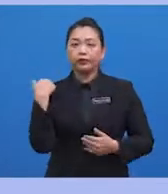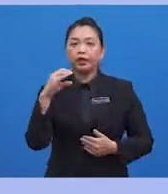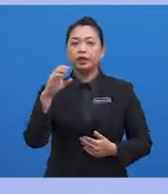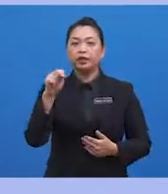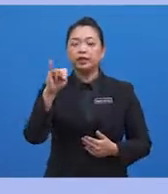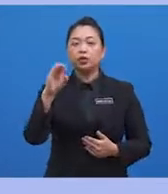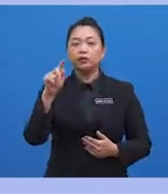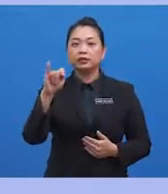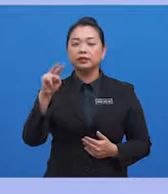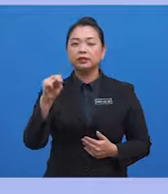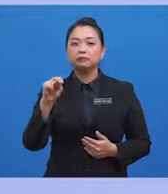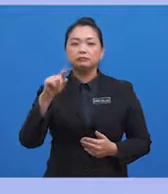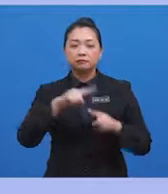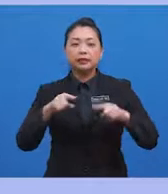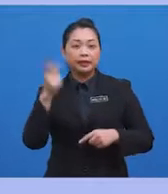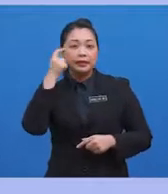only flavouring.